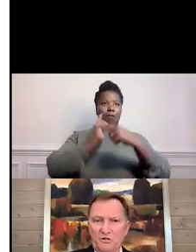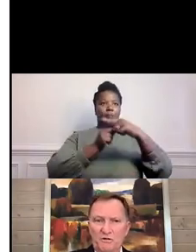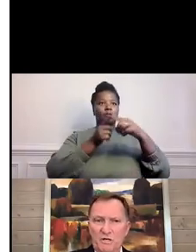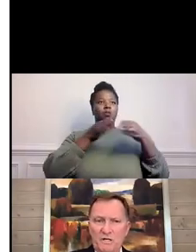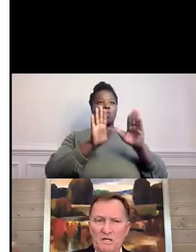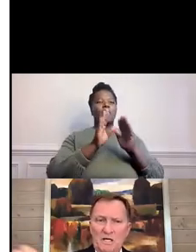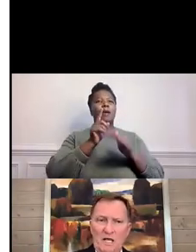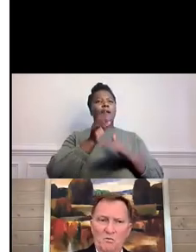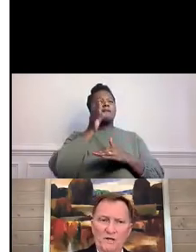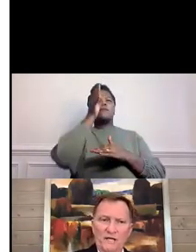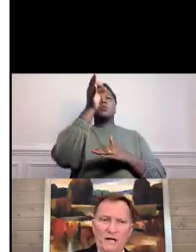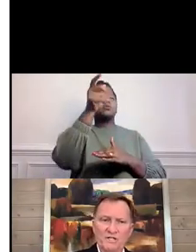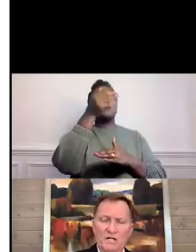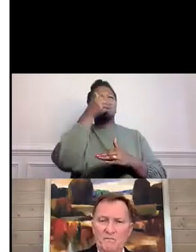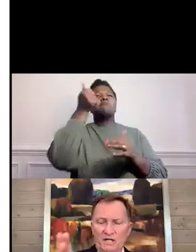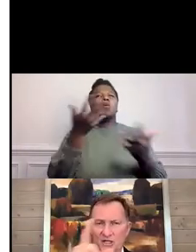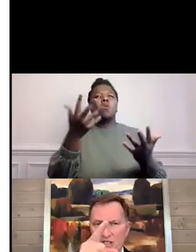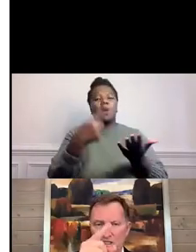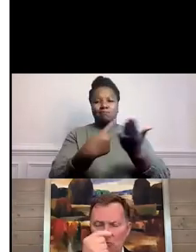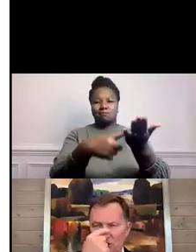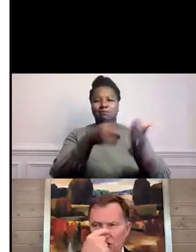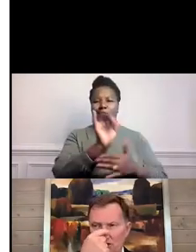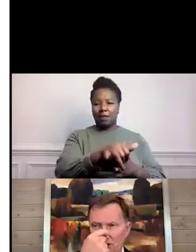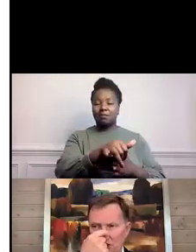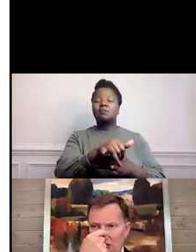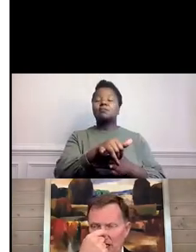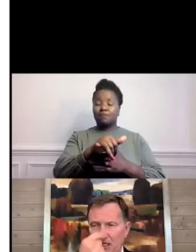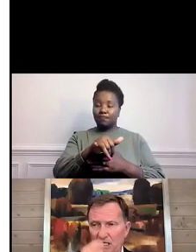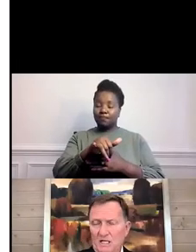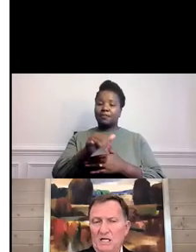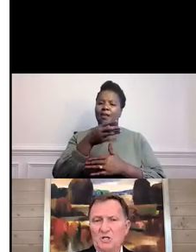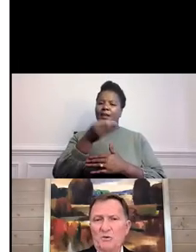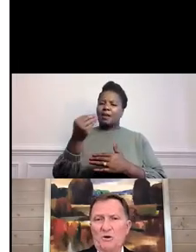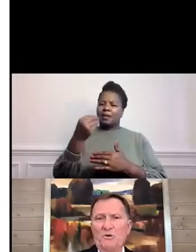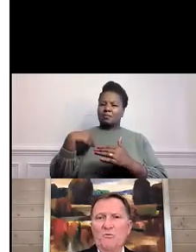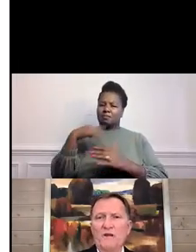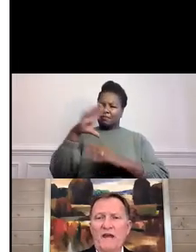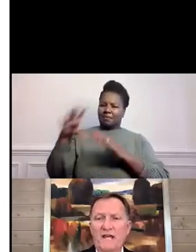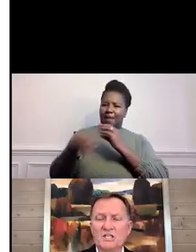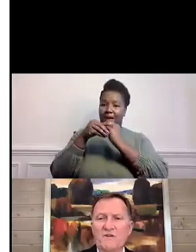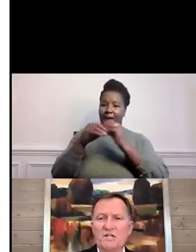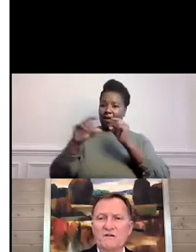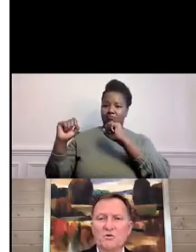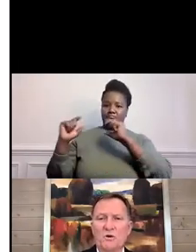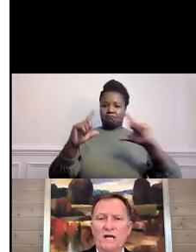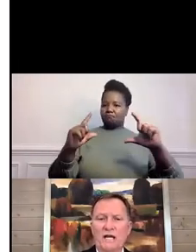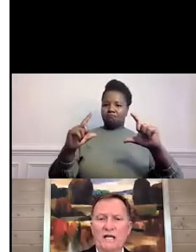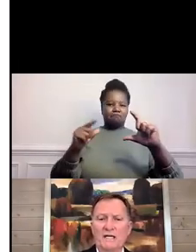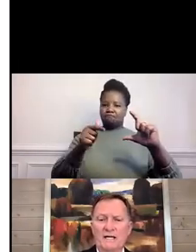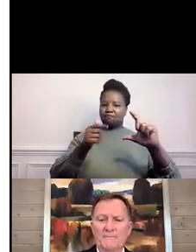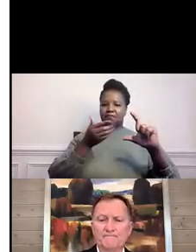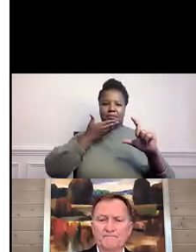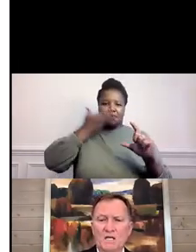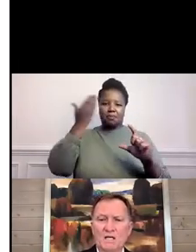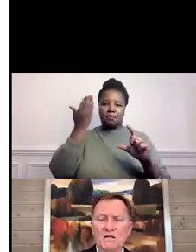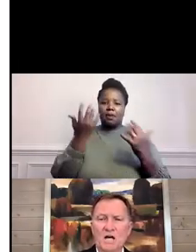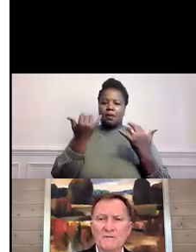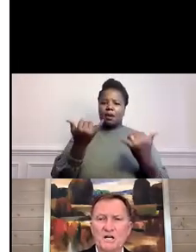future. And one that I was going to mention that was not on the slide is we've had this vision of creating a